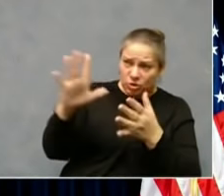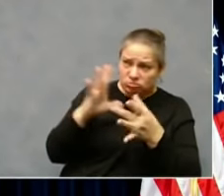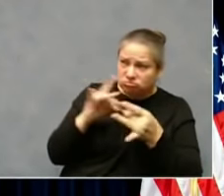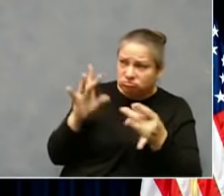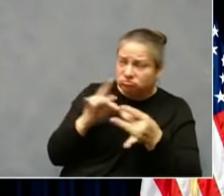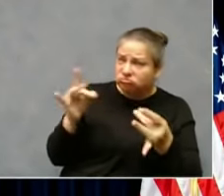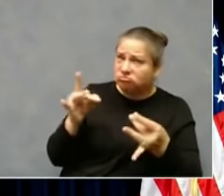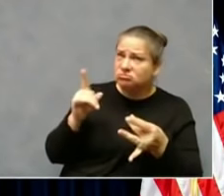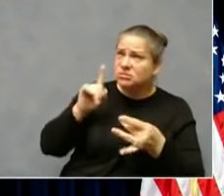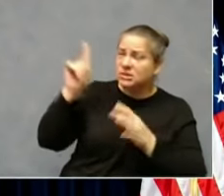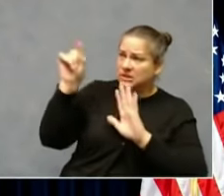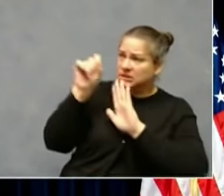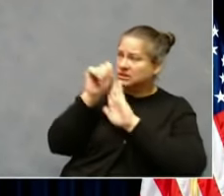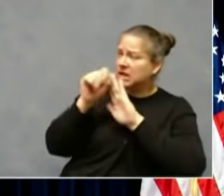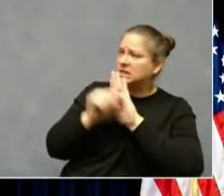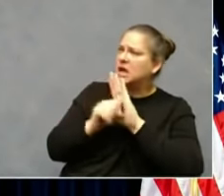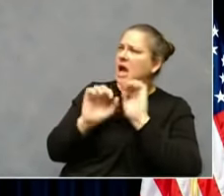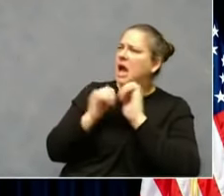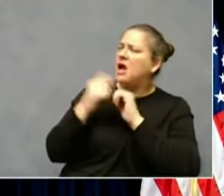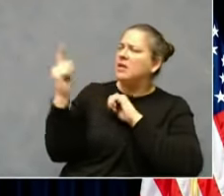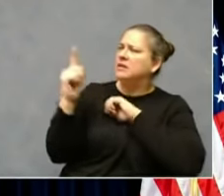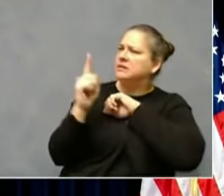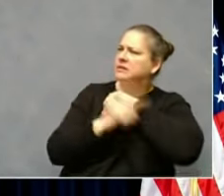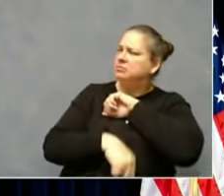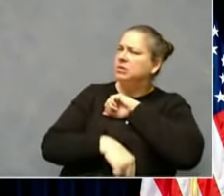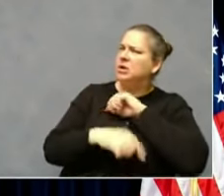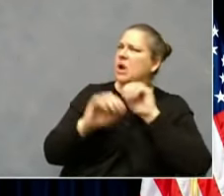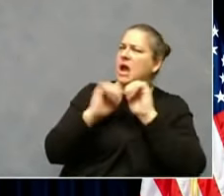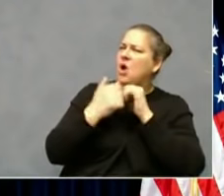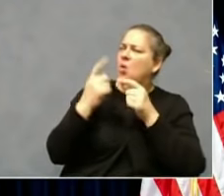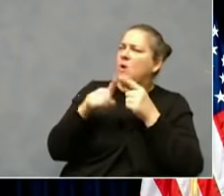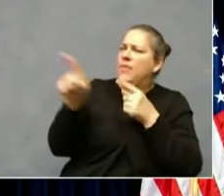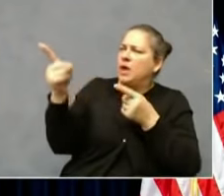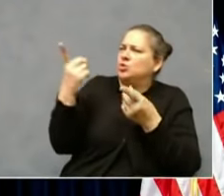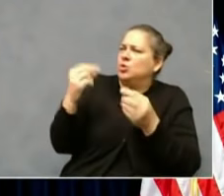possibly take or is considering taking against those schools?